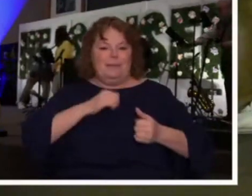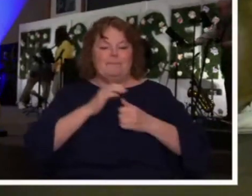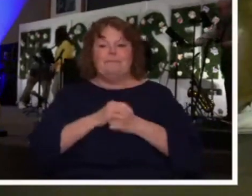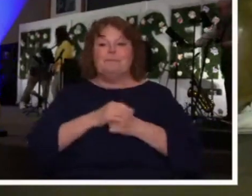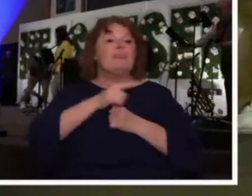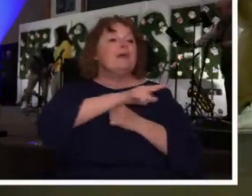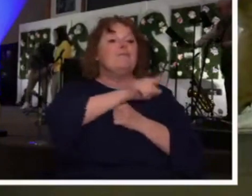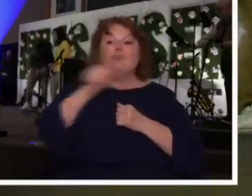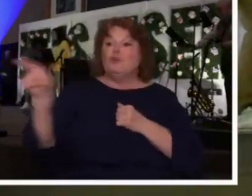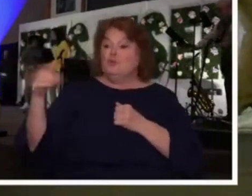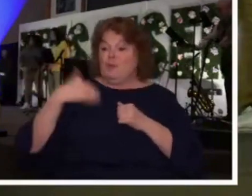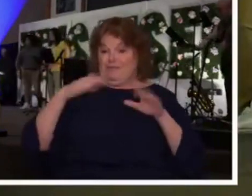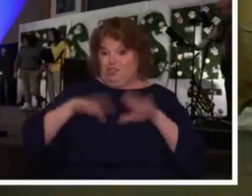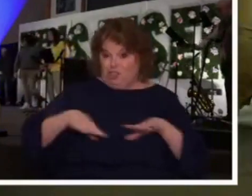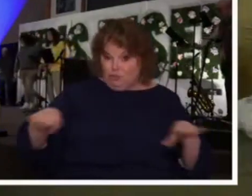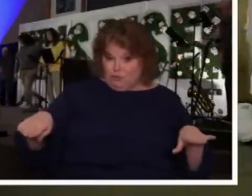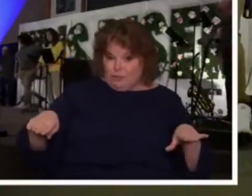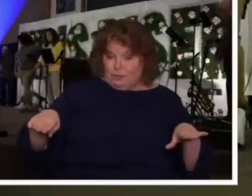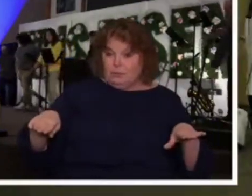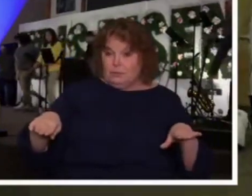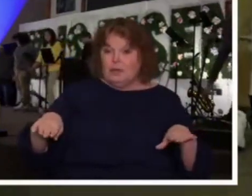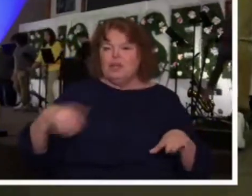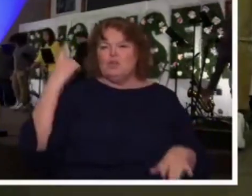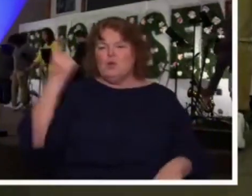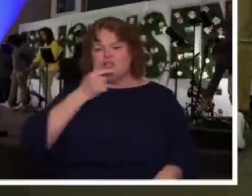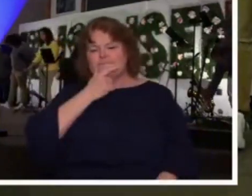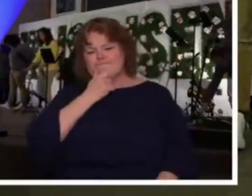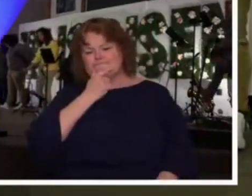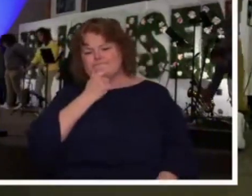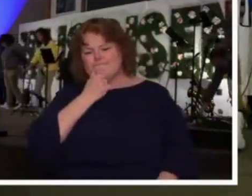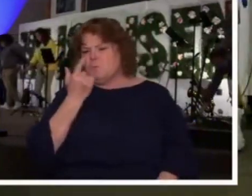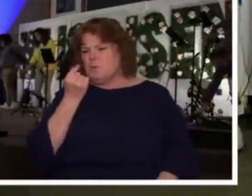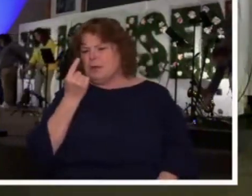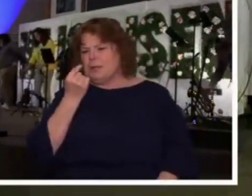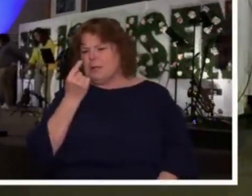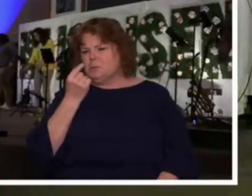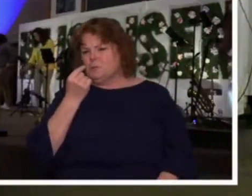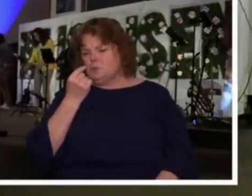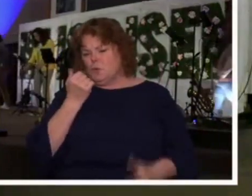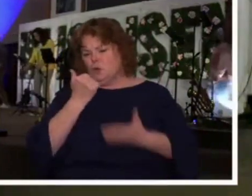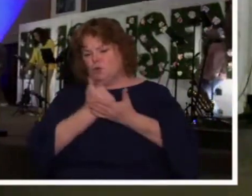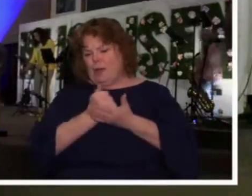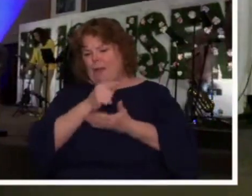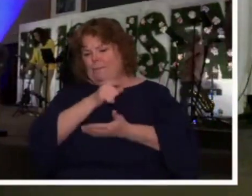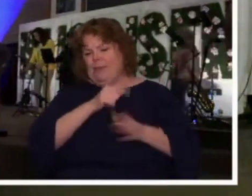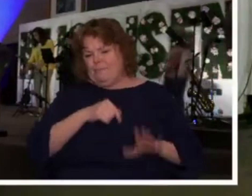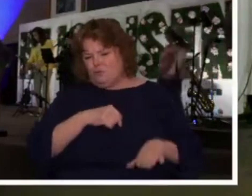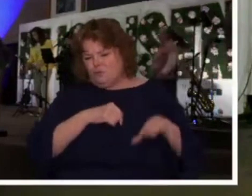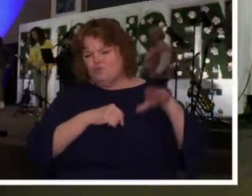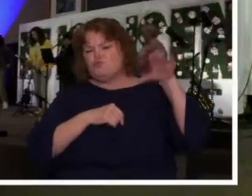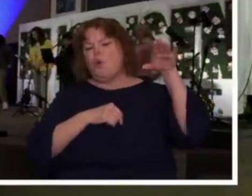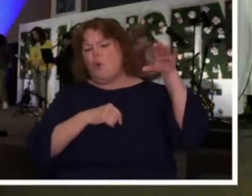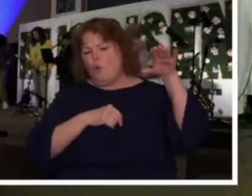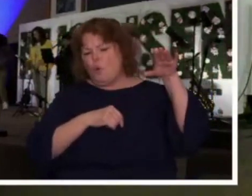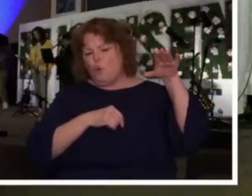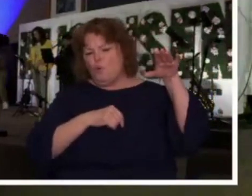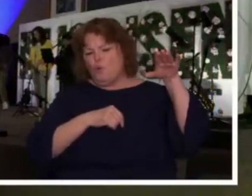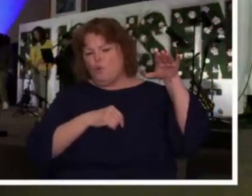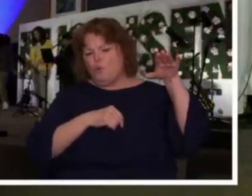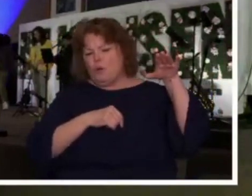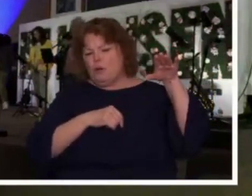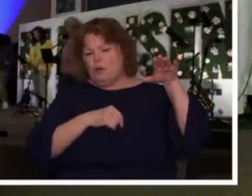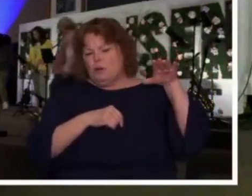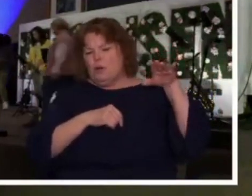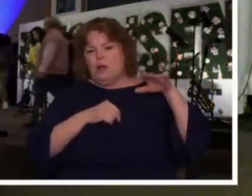For those of you that have children and you're often wondering, what can I do at devotional time to help my children grow up in the knowledge of the